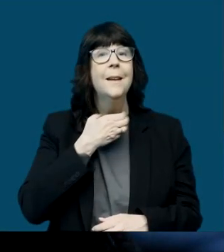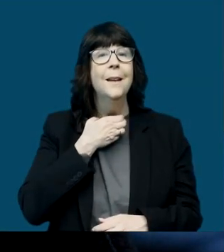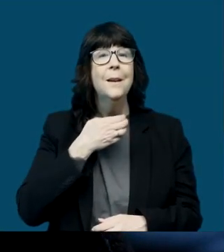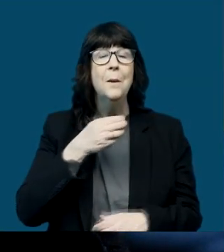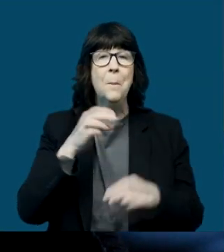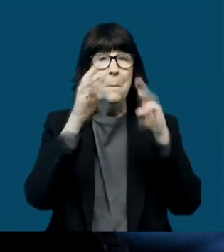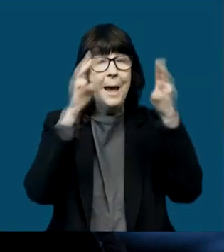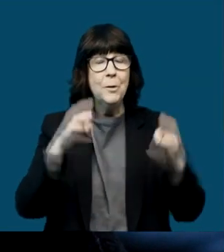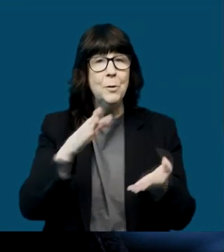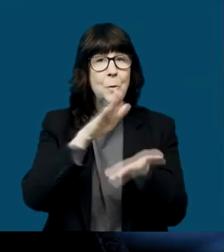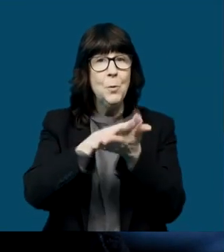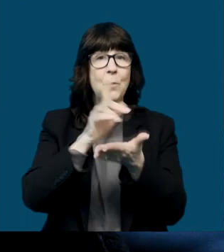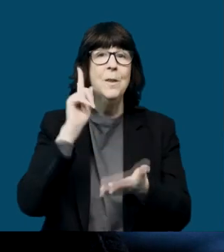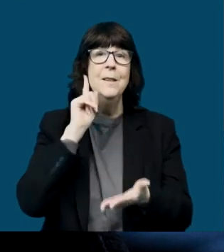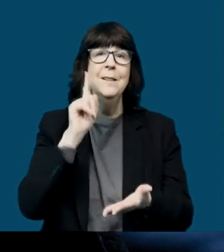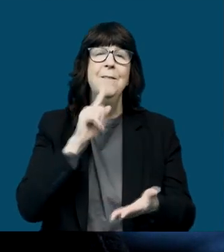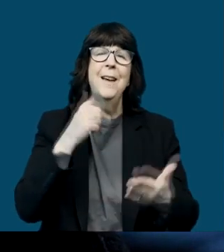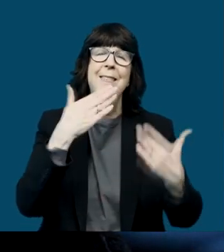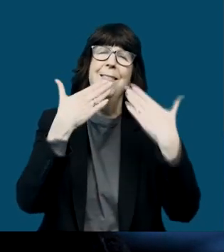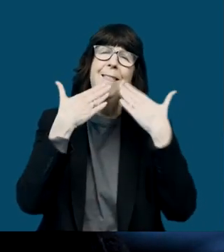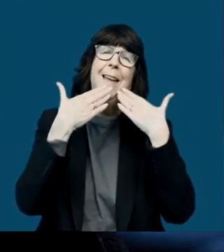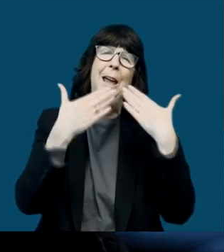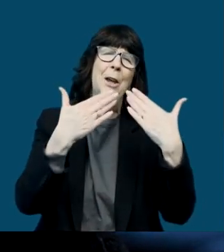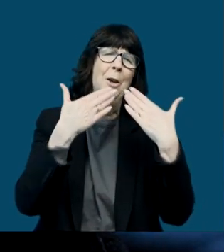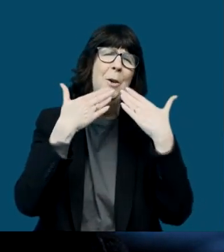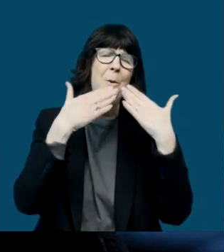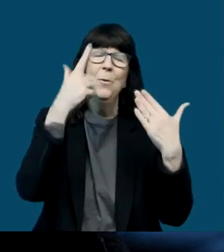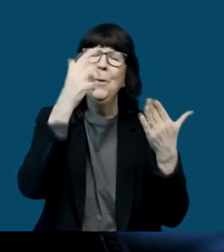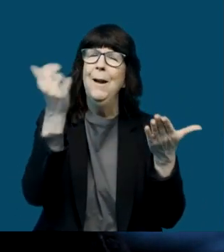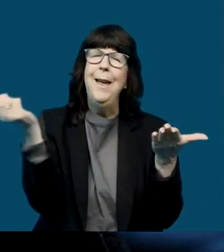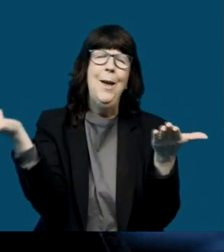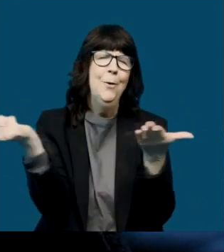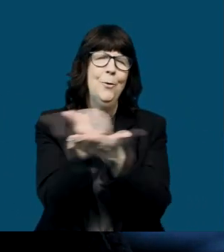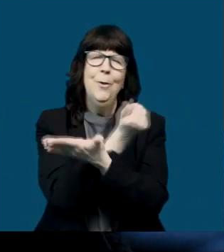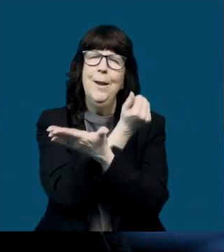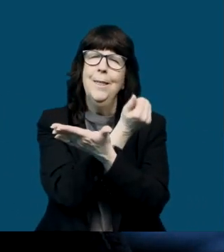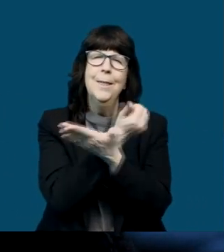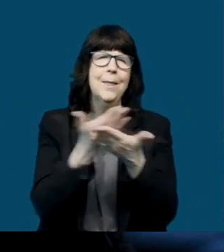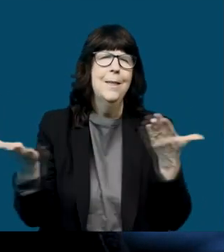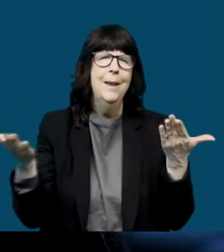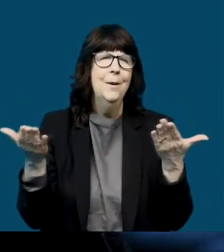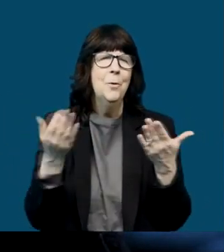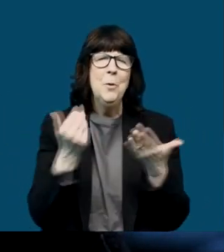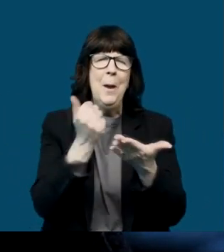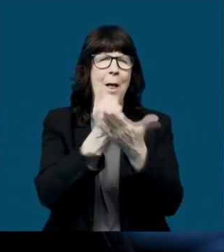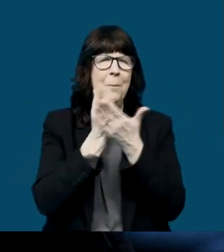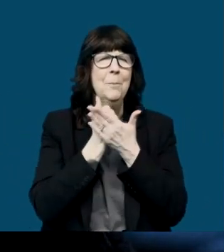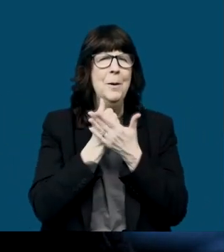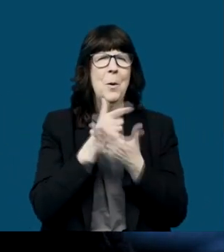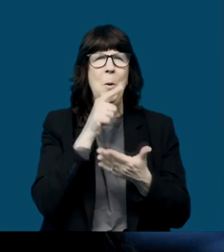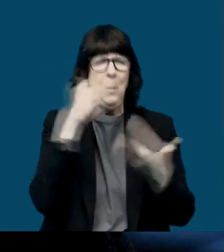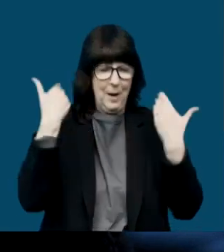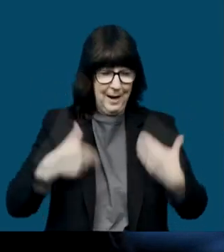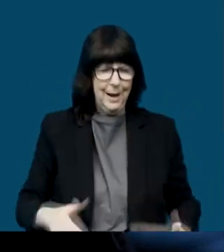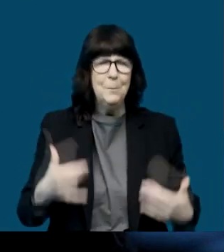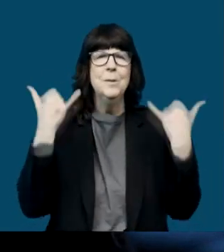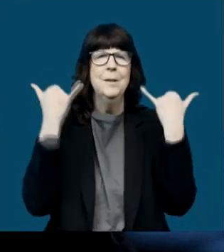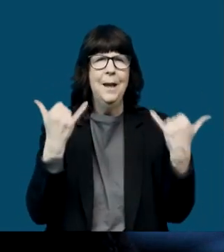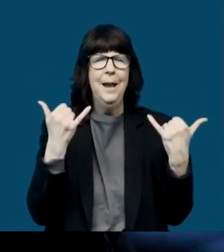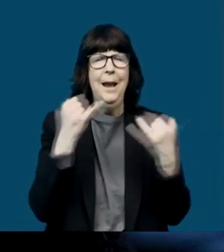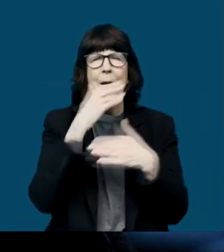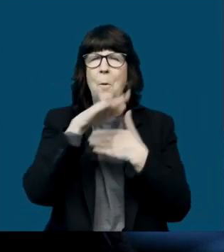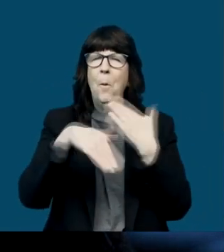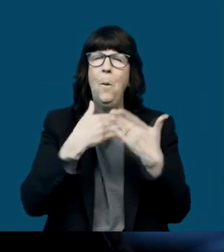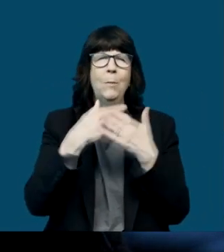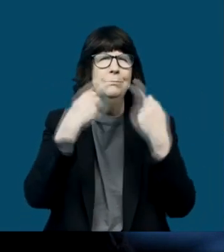I thank you, Millenick Commander School for the Deaf, for everything, for what I am